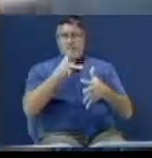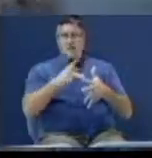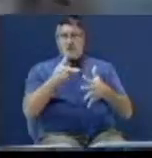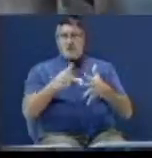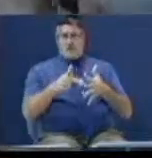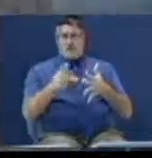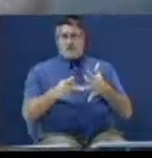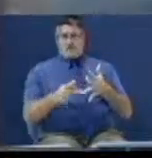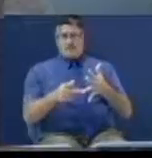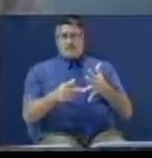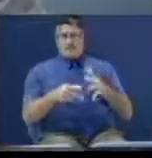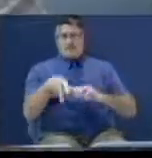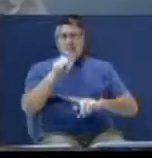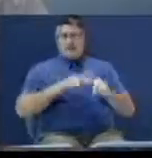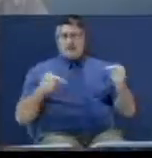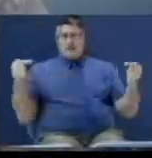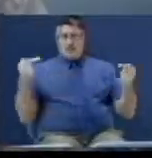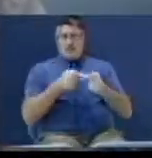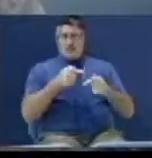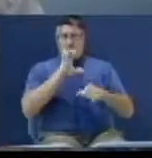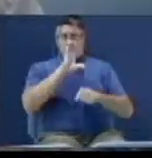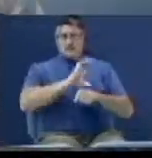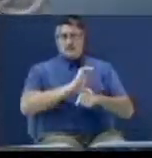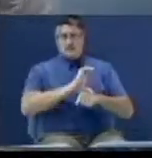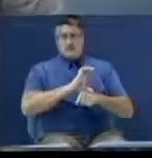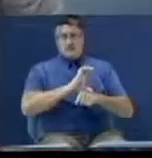Shouldn't the people that are hurting in our church,